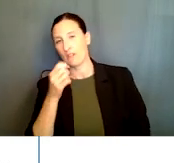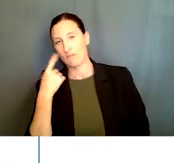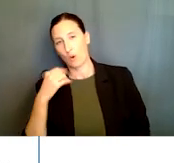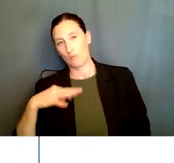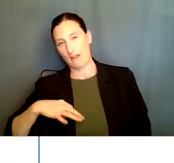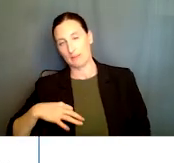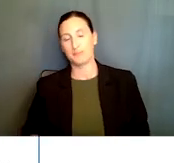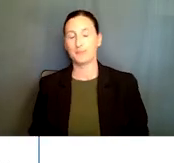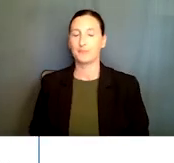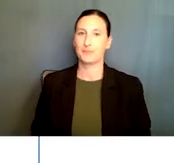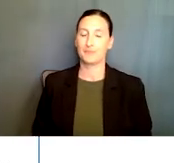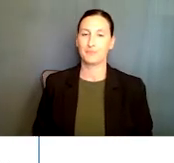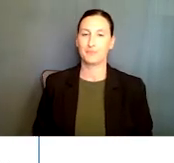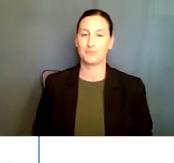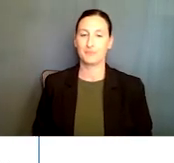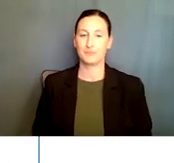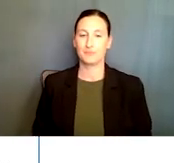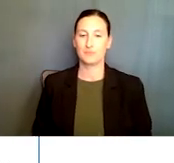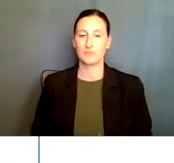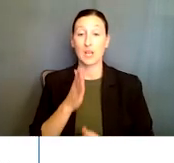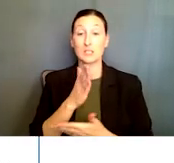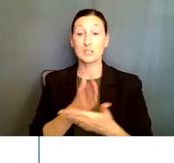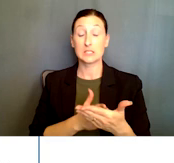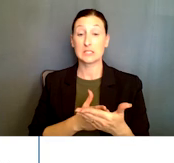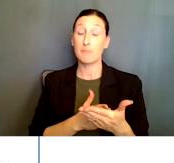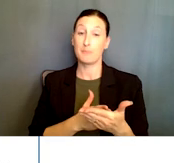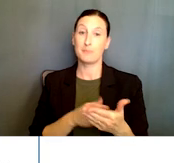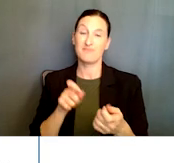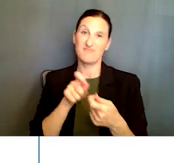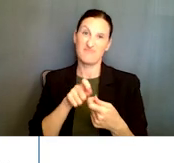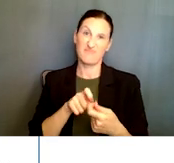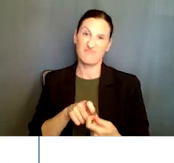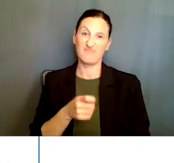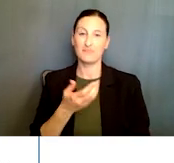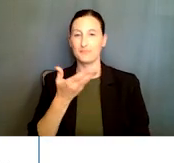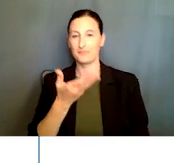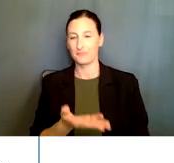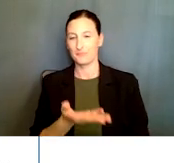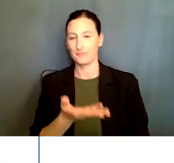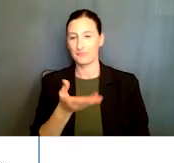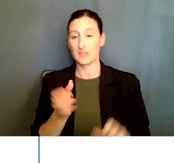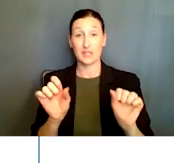certain nuances here. For instance, it could be